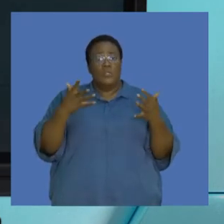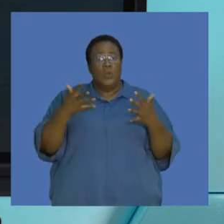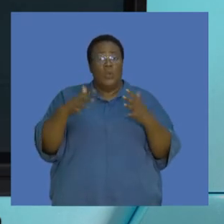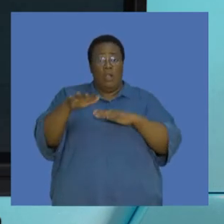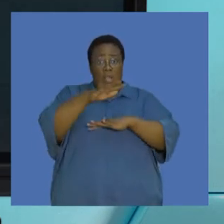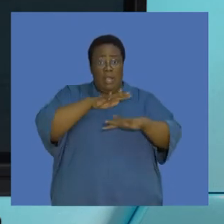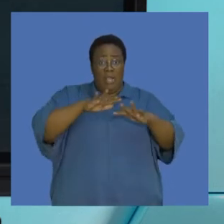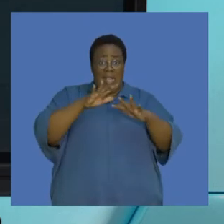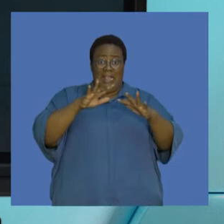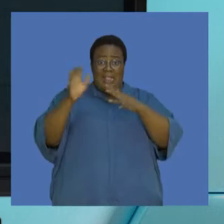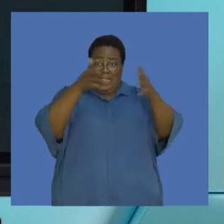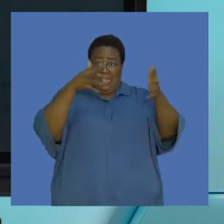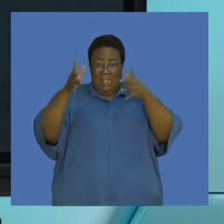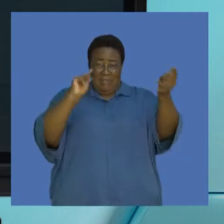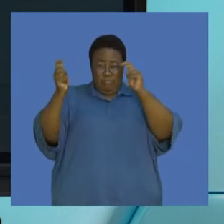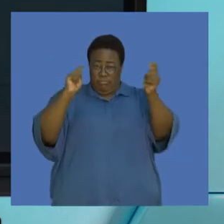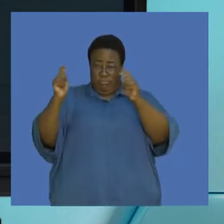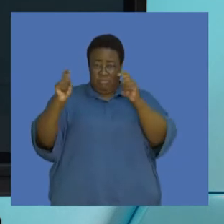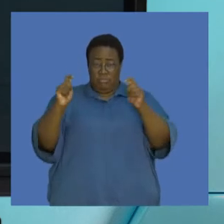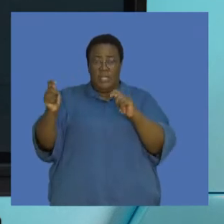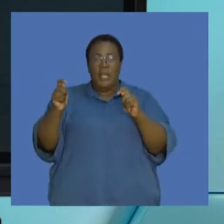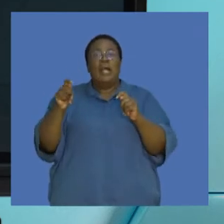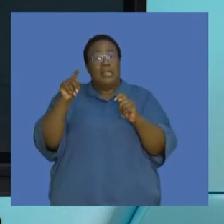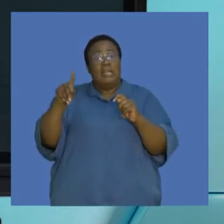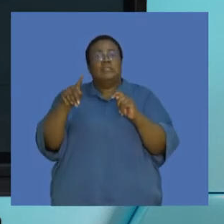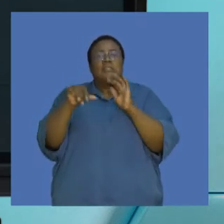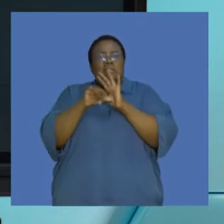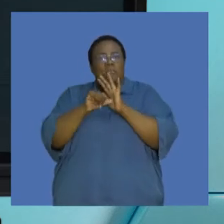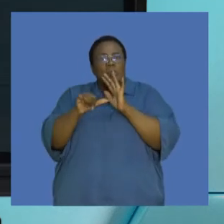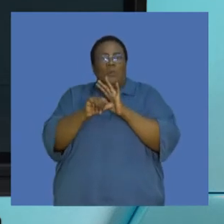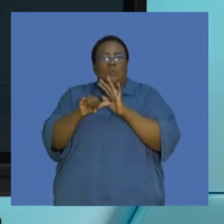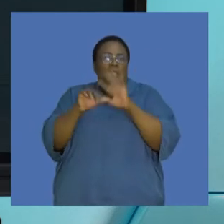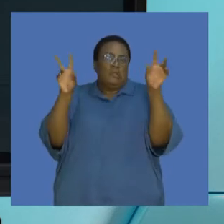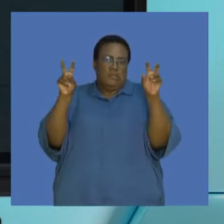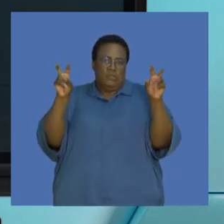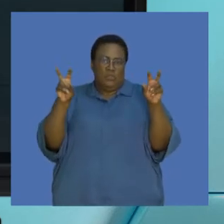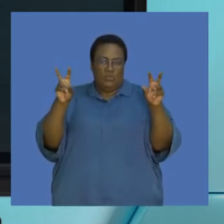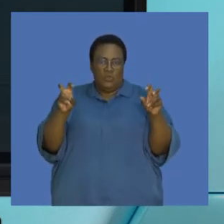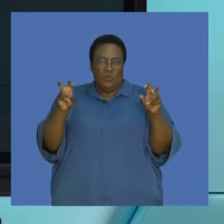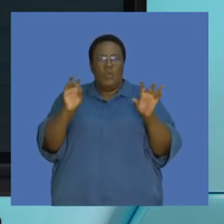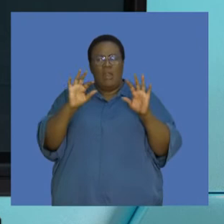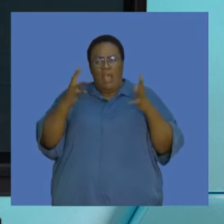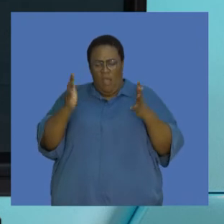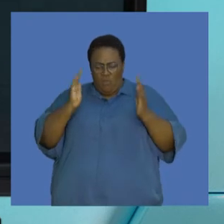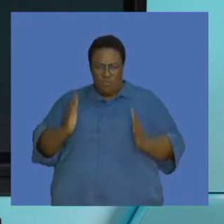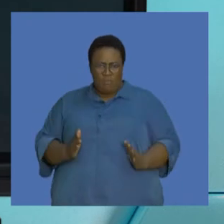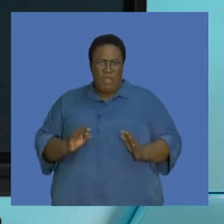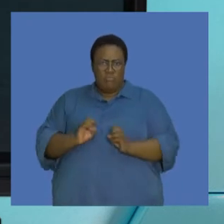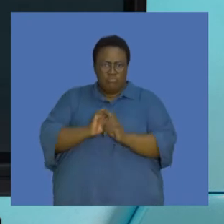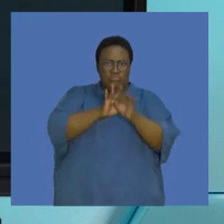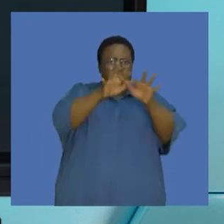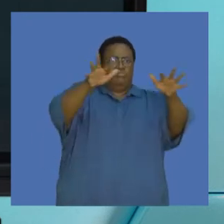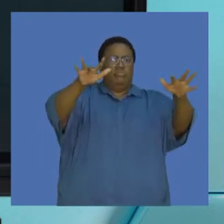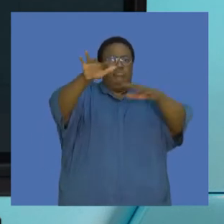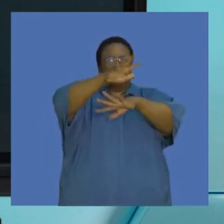today we're going to look at and focus on the effects that humans have had on the atmosphere and what those consequences